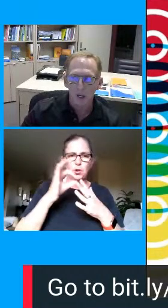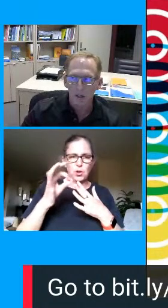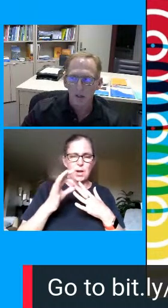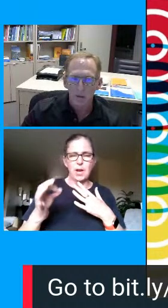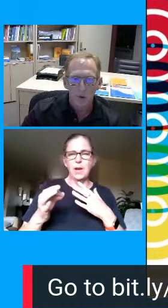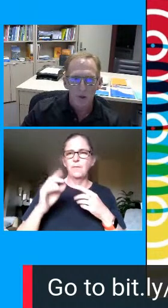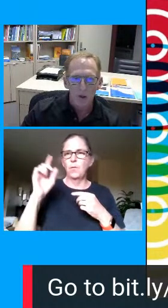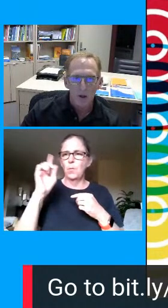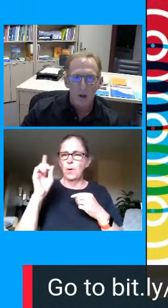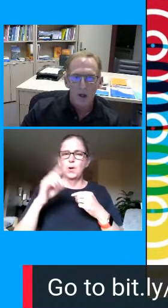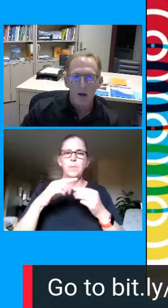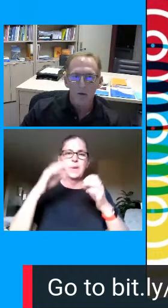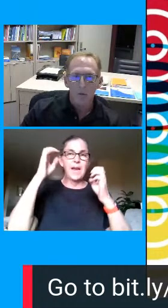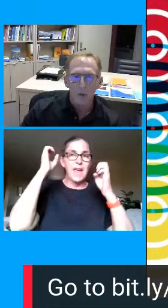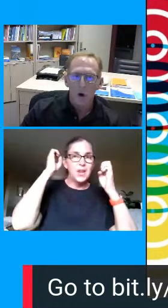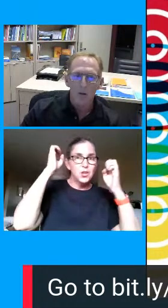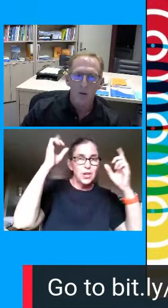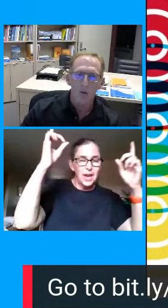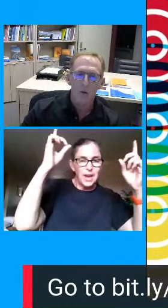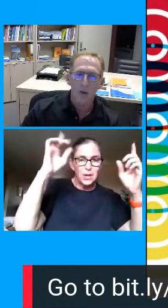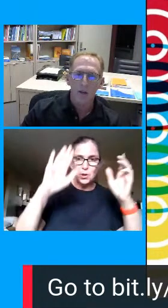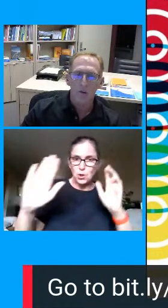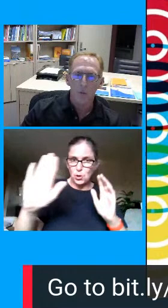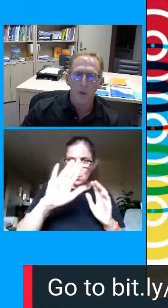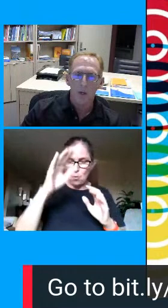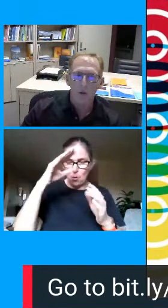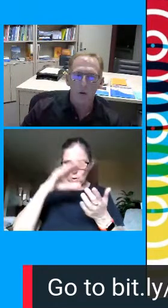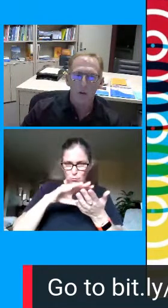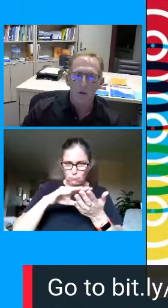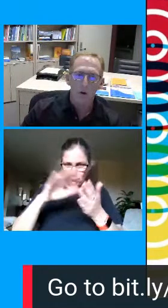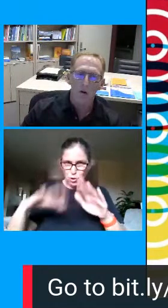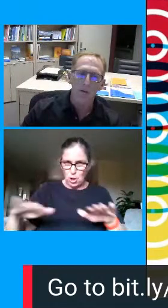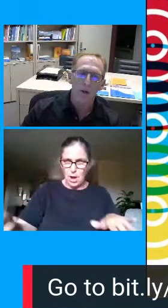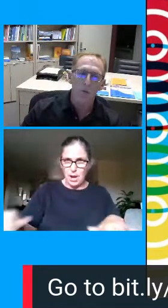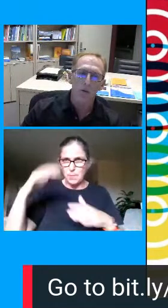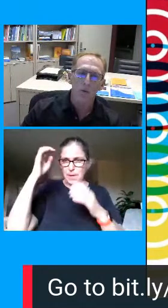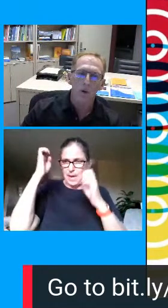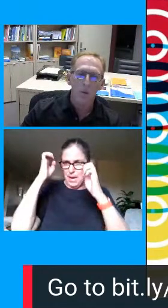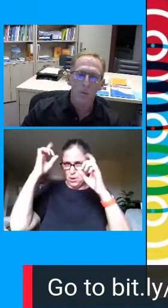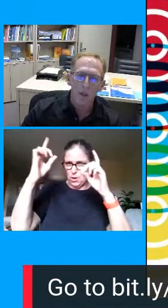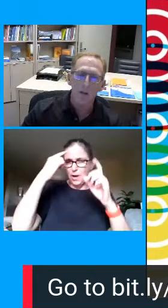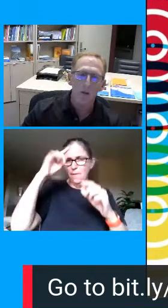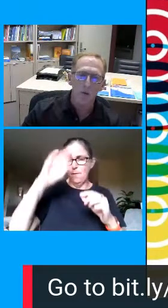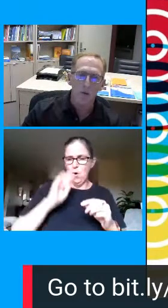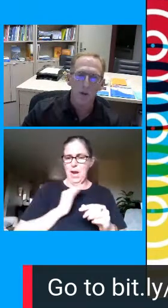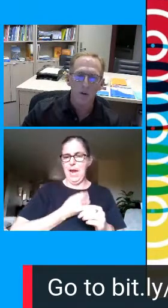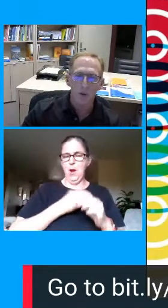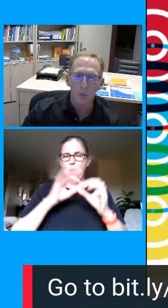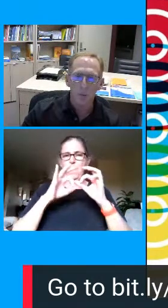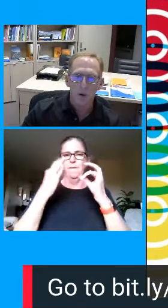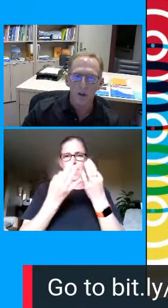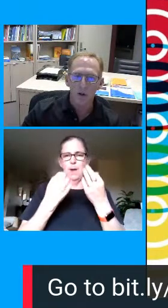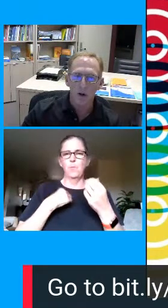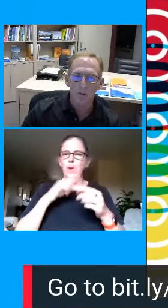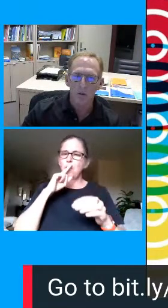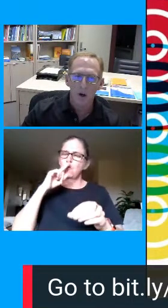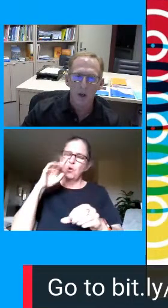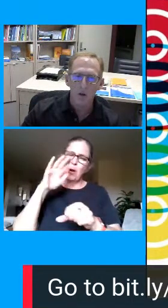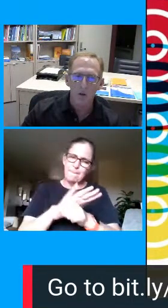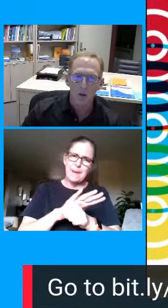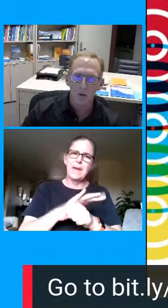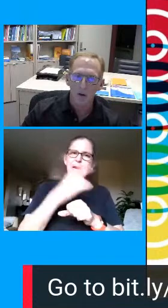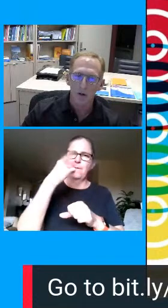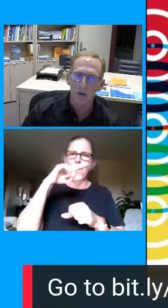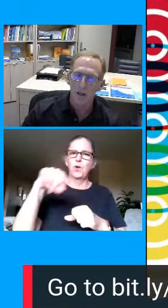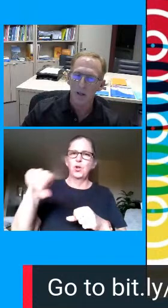to be educated and we want desert sands to be that choice for all families we're committed to successfully prepare your child for